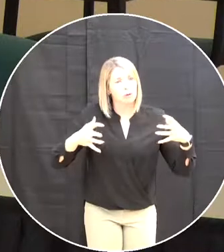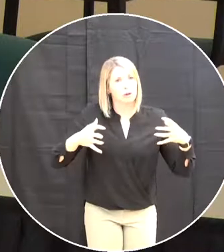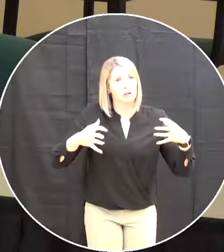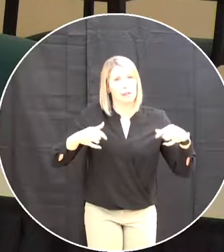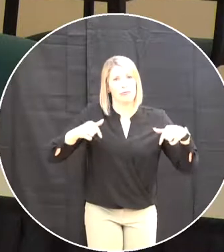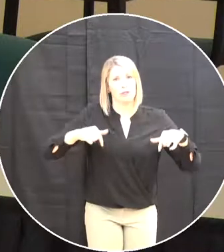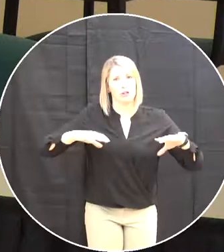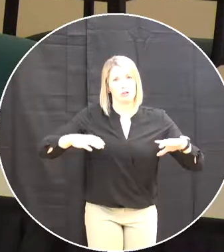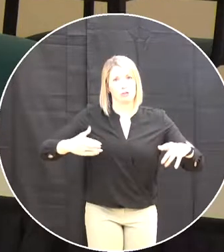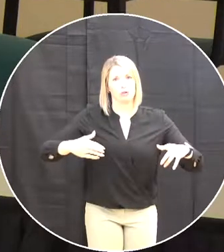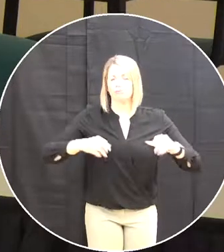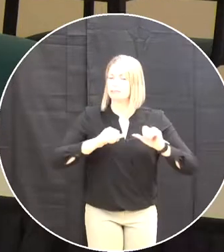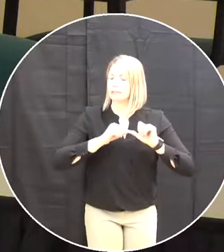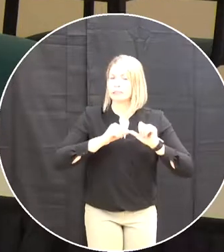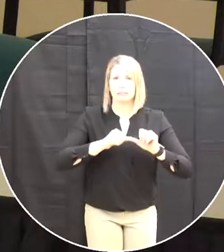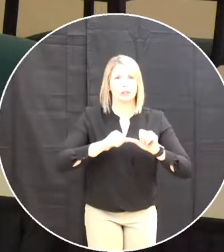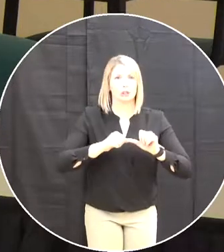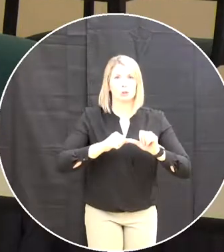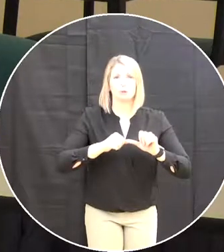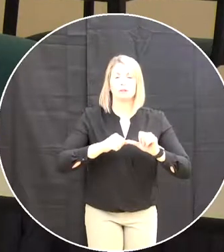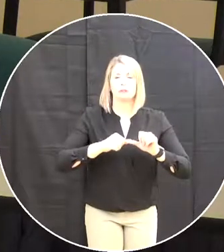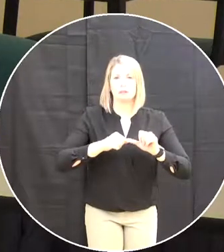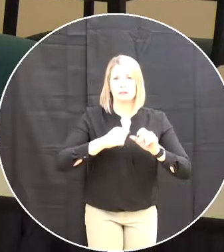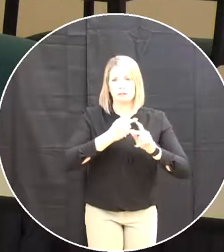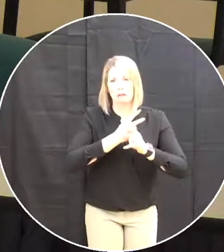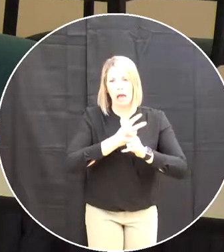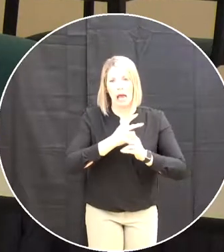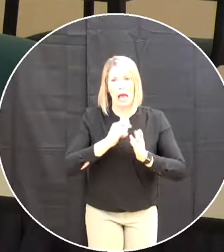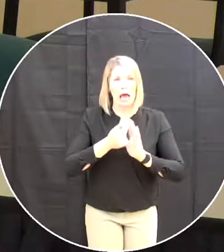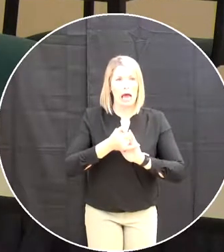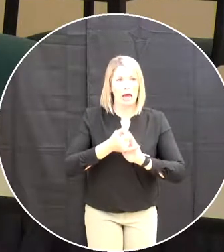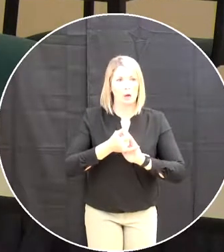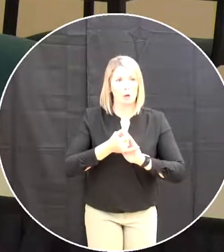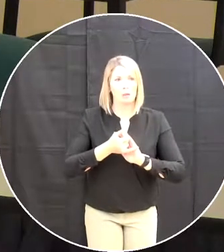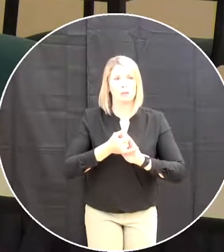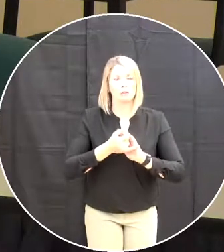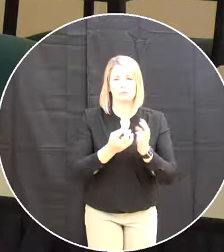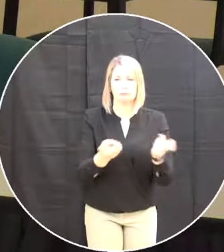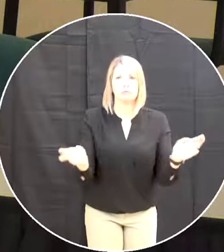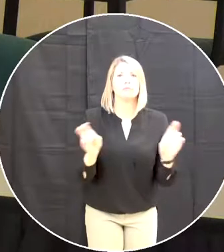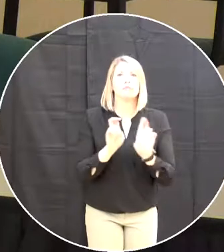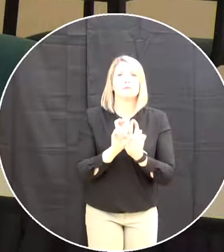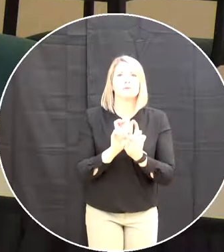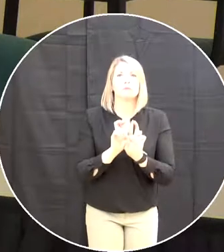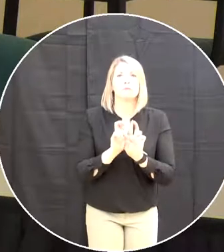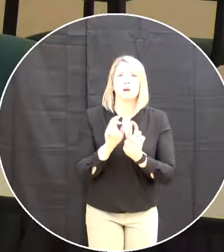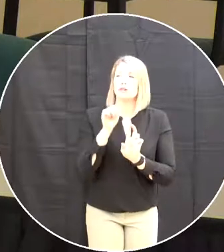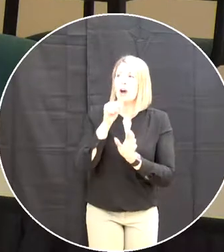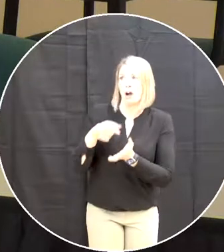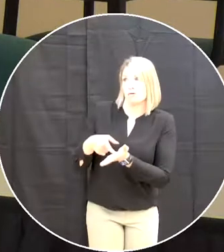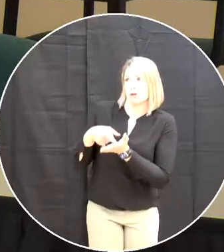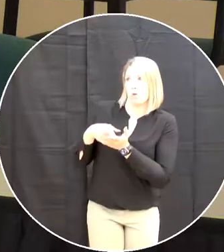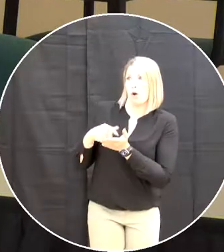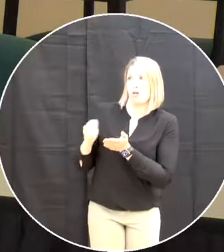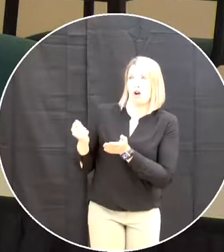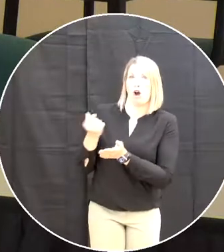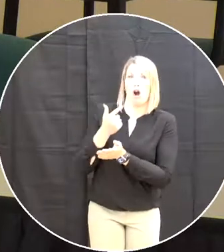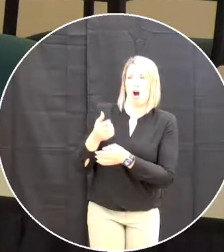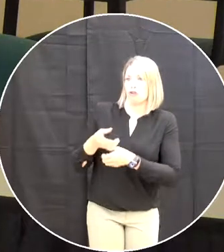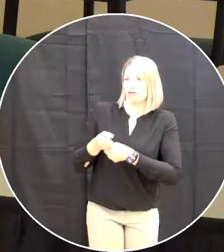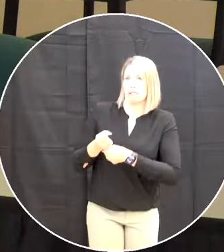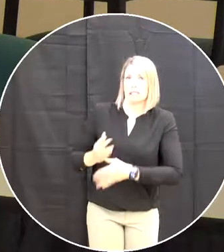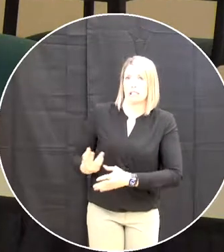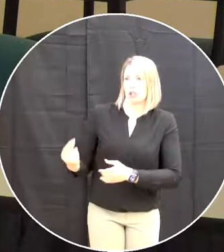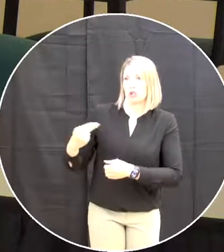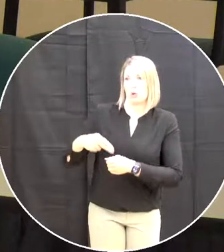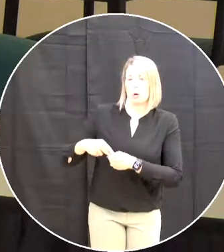made decisions the trustees have made a decision on how to conduct our meetings it's not a requirement for our trustees to be at the table at these meetings you